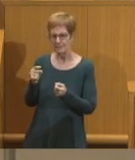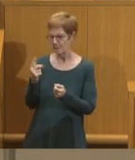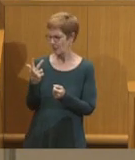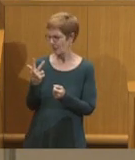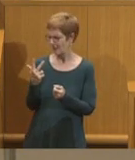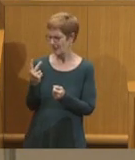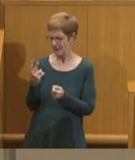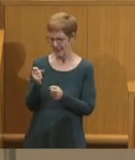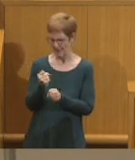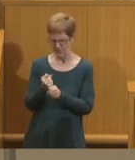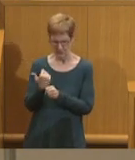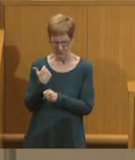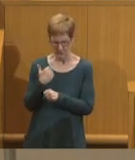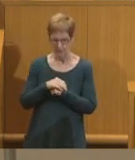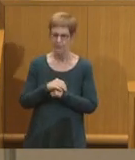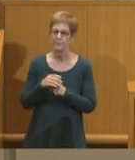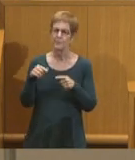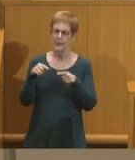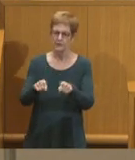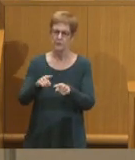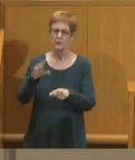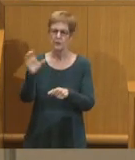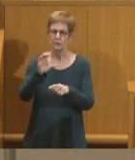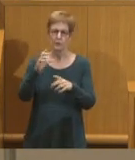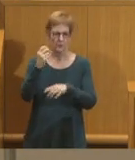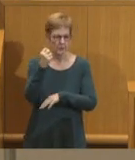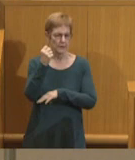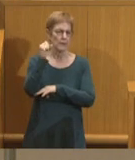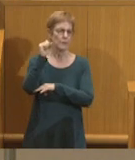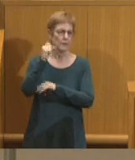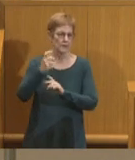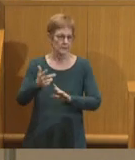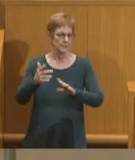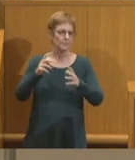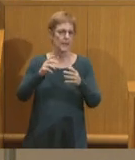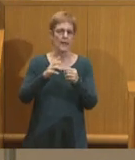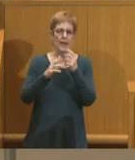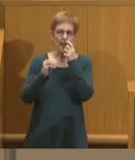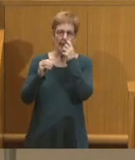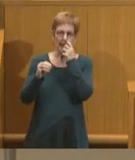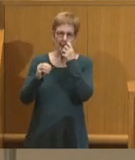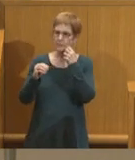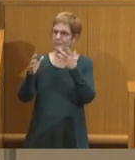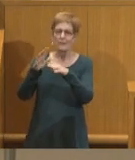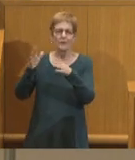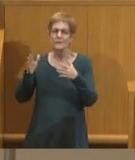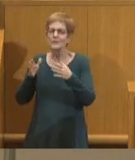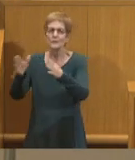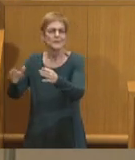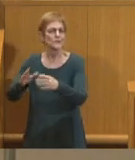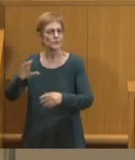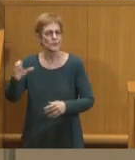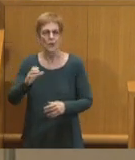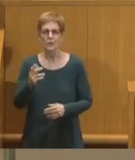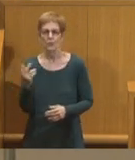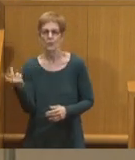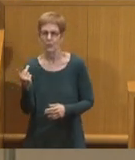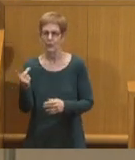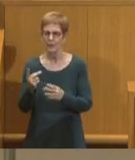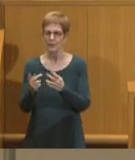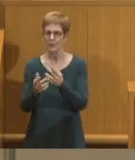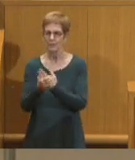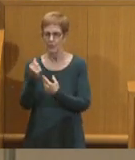three and a half years ago during the Charlotte uprising. Out on the streets of Charlotte we both committed